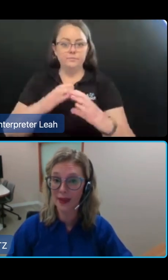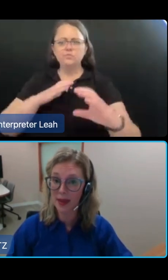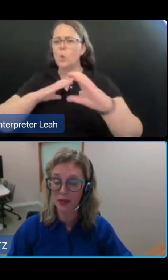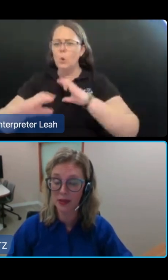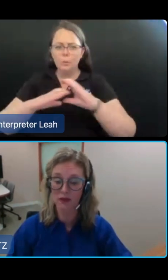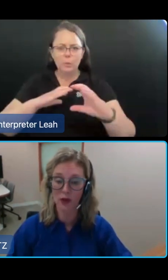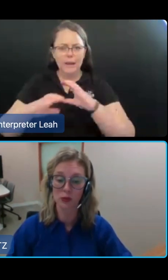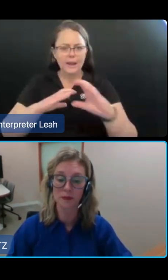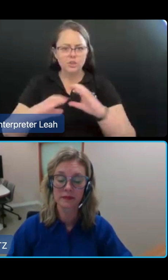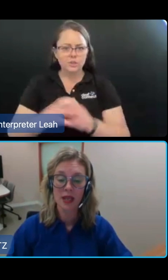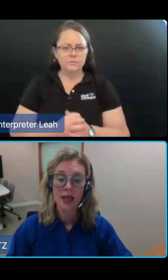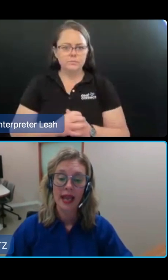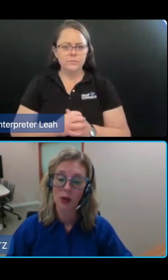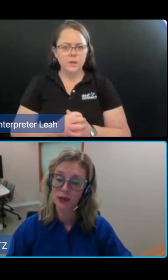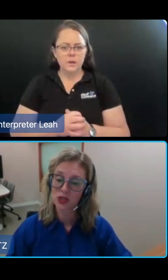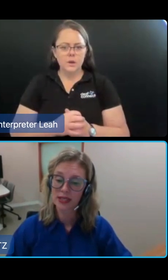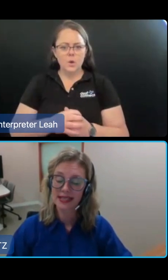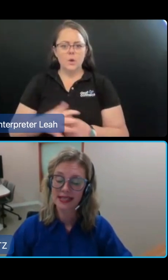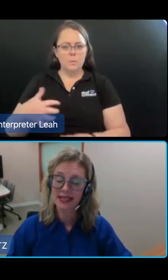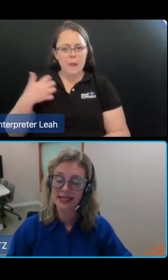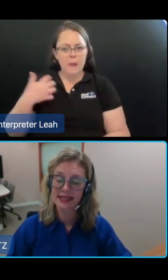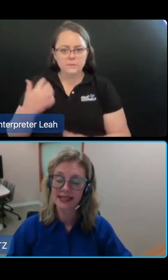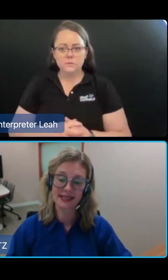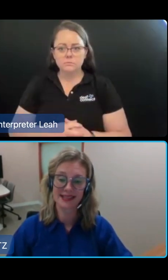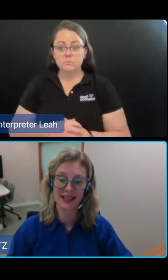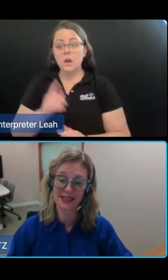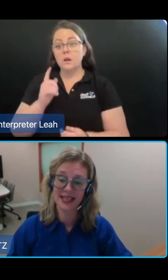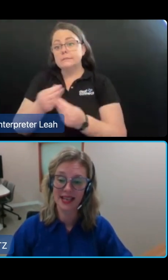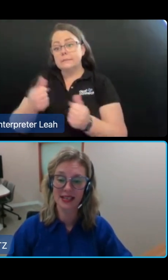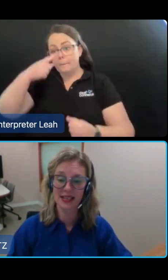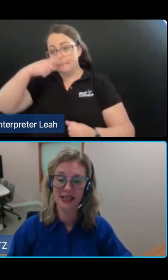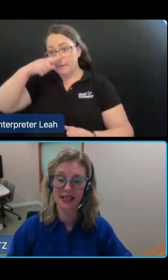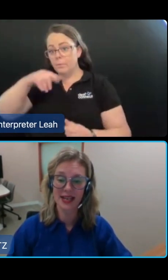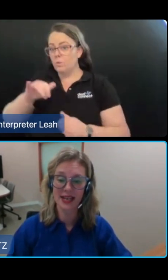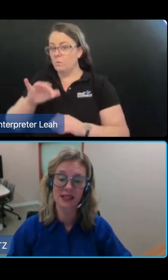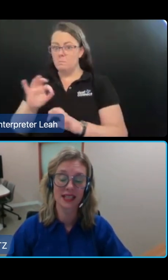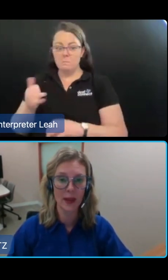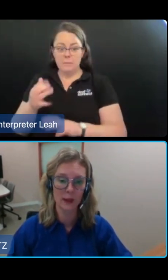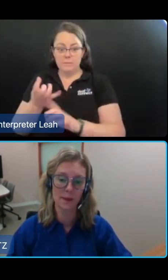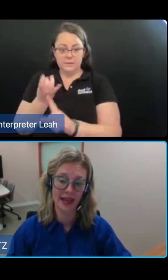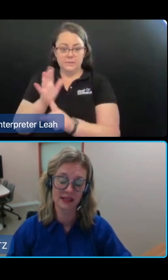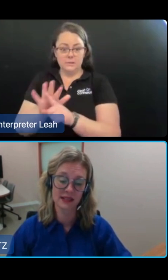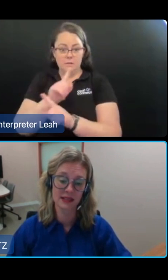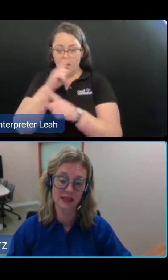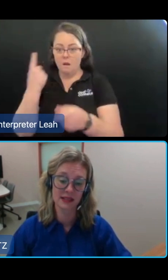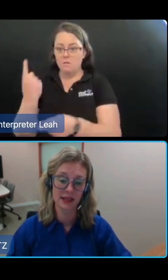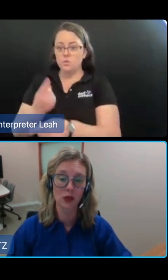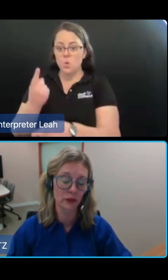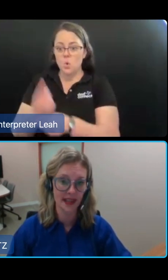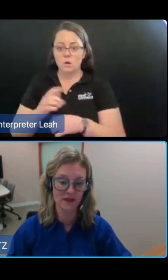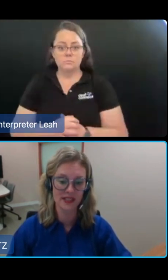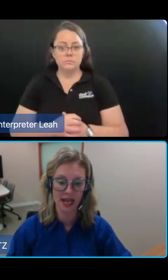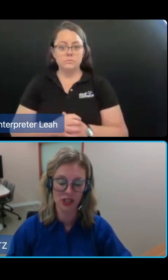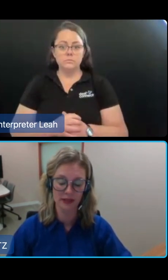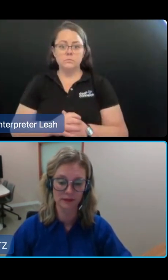noting they may be non-verbal, and opportunities and assistance to stay connected to significant people and pets, including